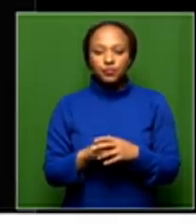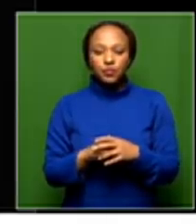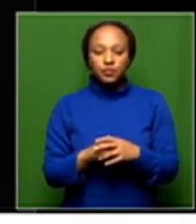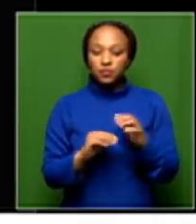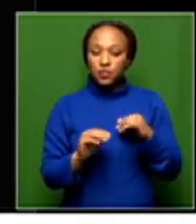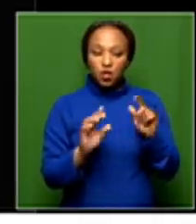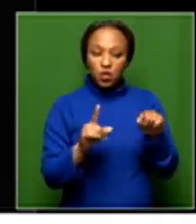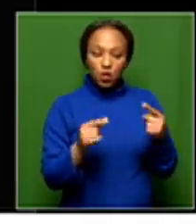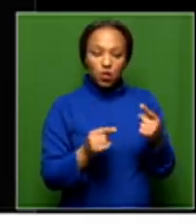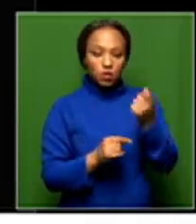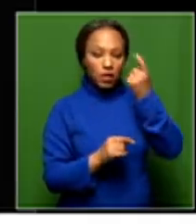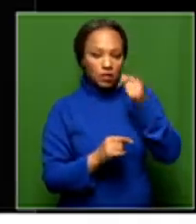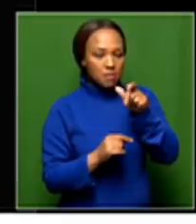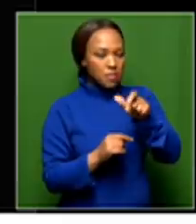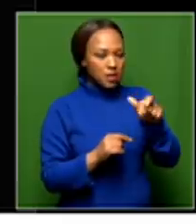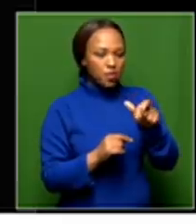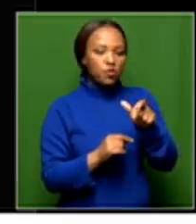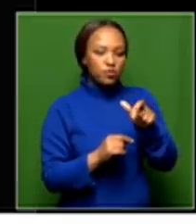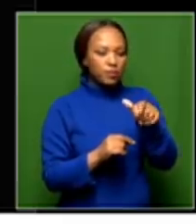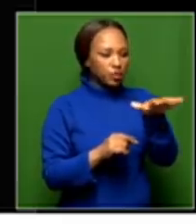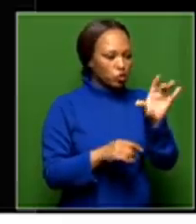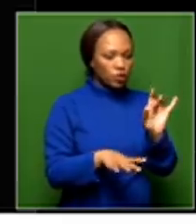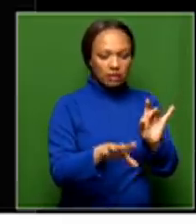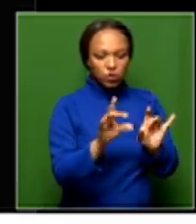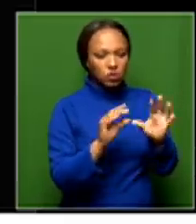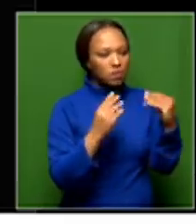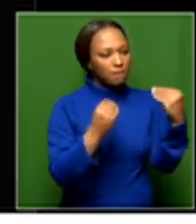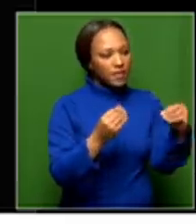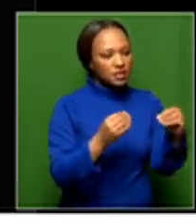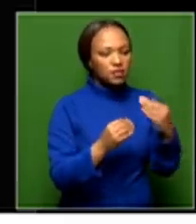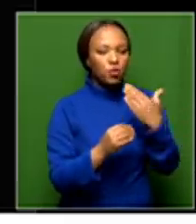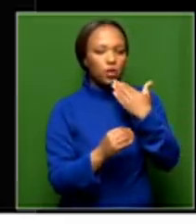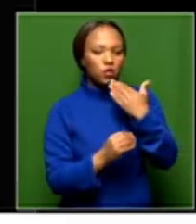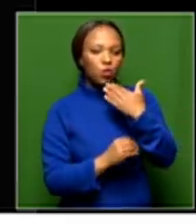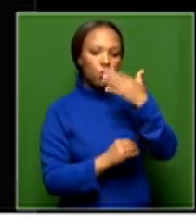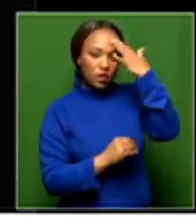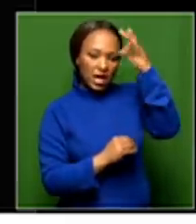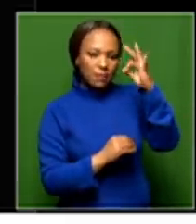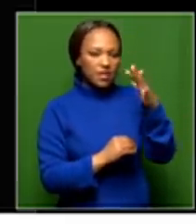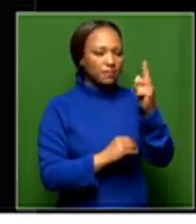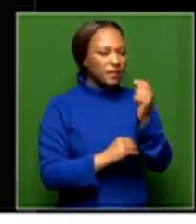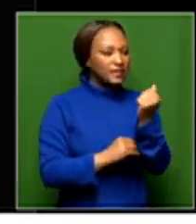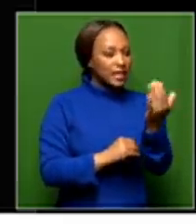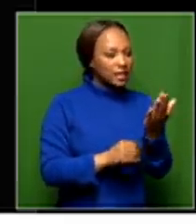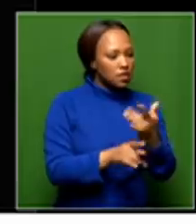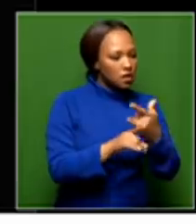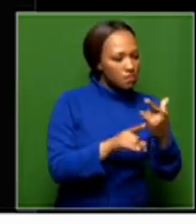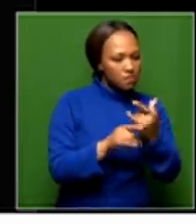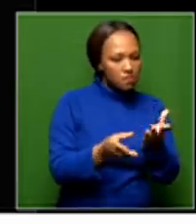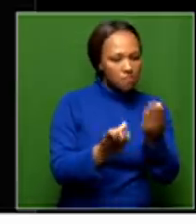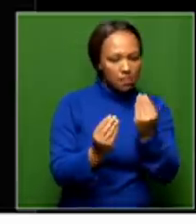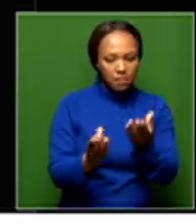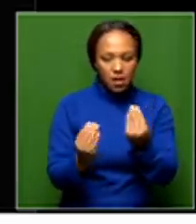who are favoured to do business with the state, because that's what we've seen, and that's the source of corruption,